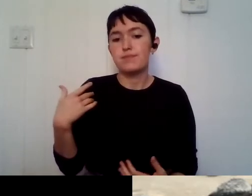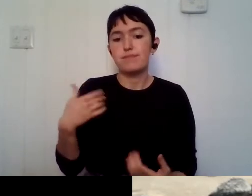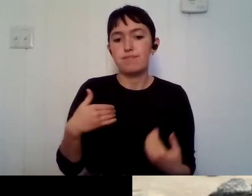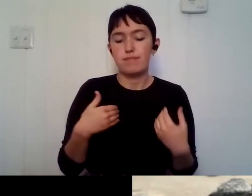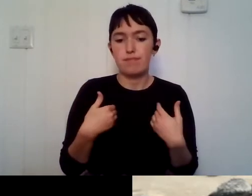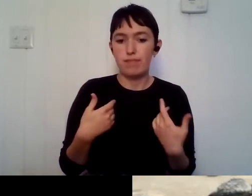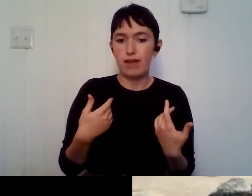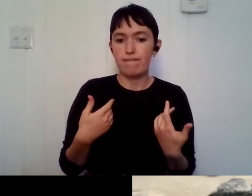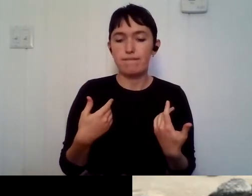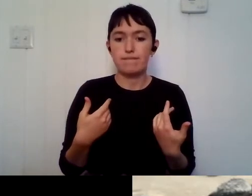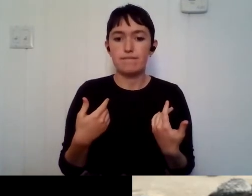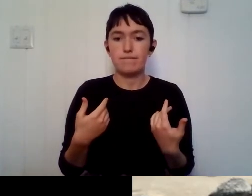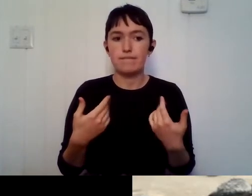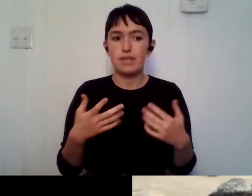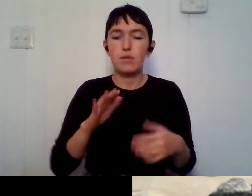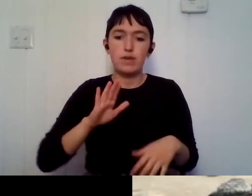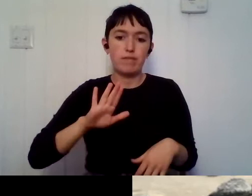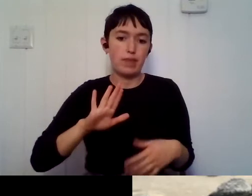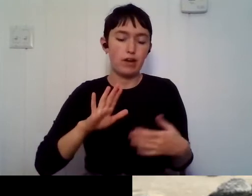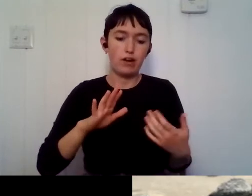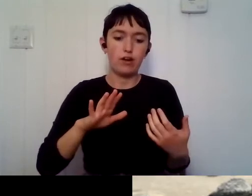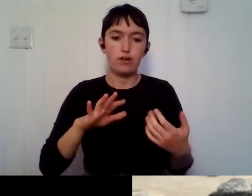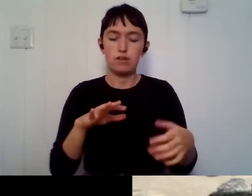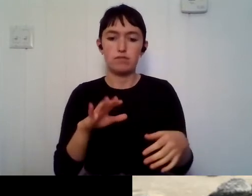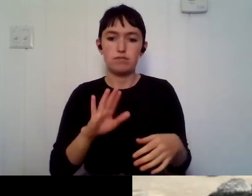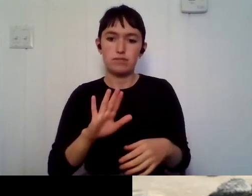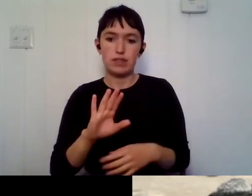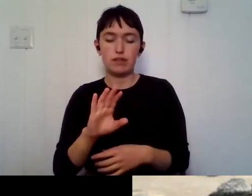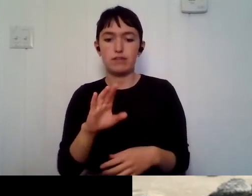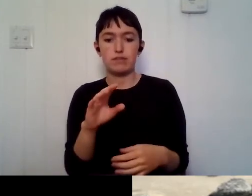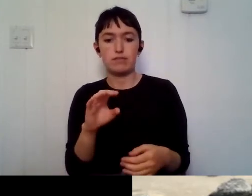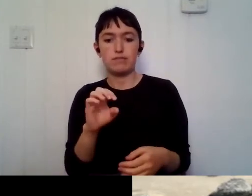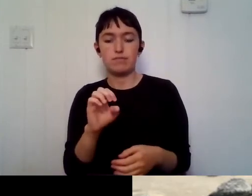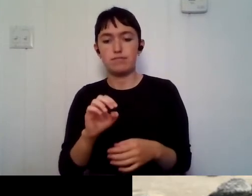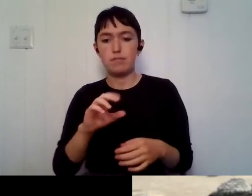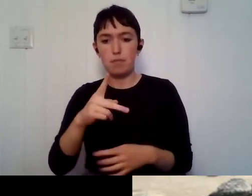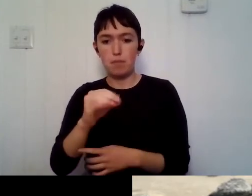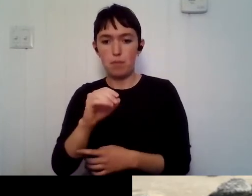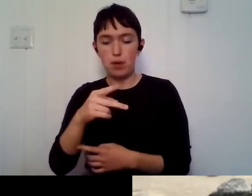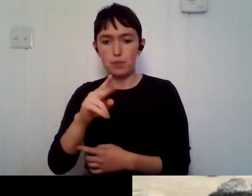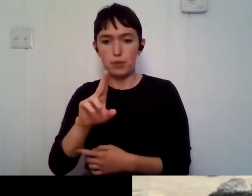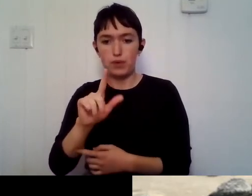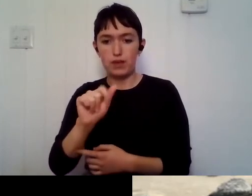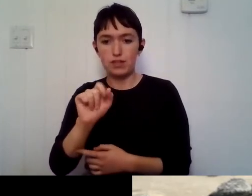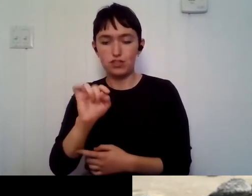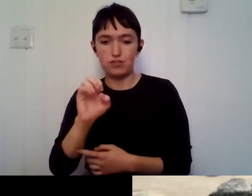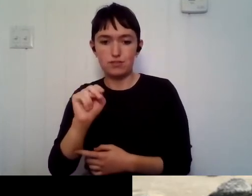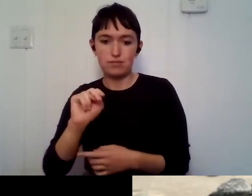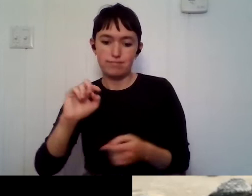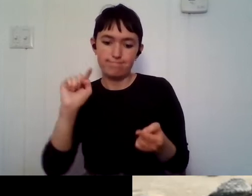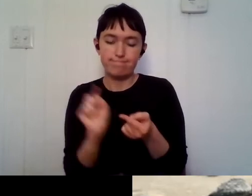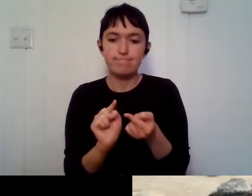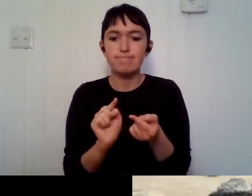species have declined because of their farming practices or, um, building, um, communities.